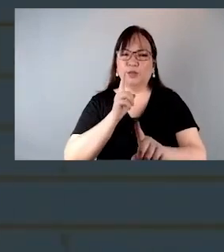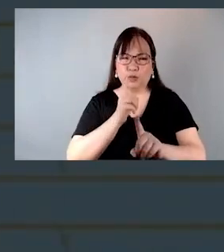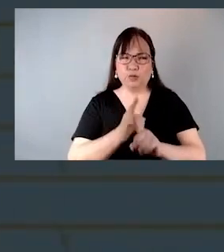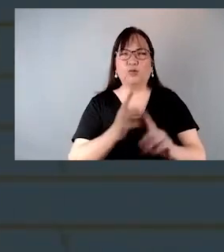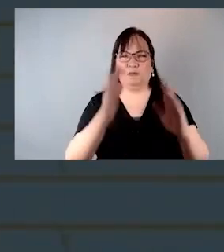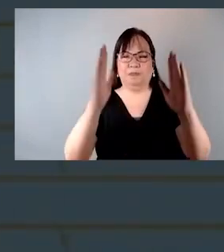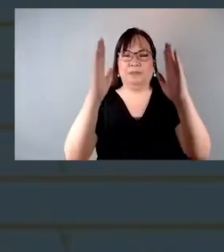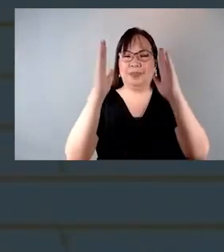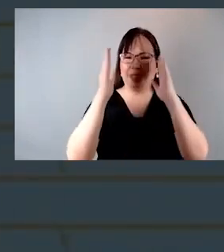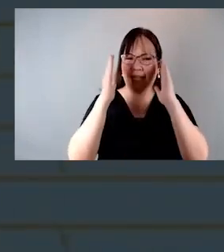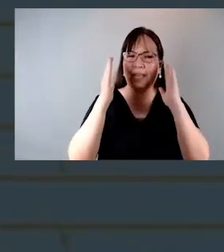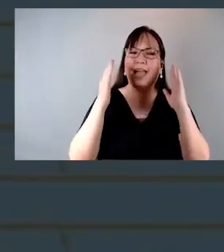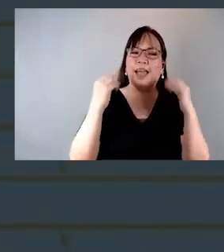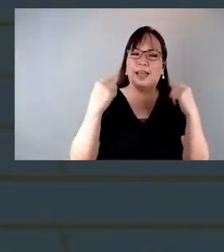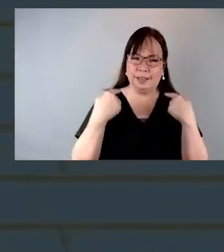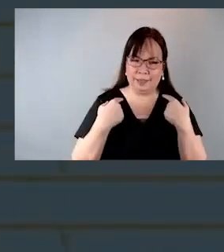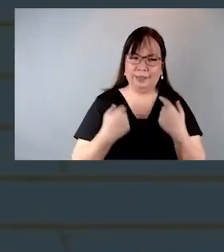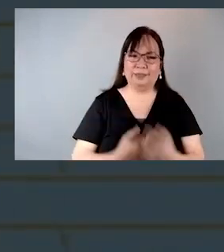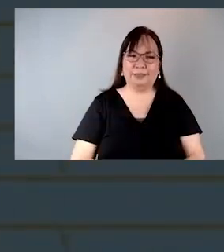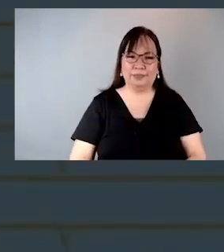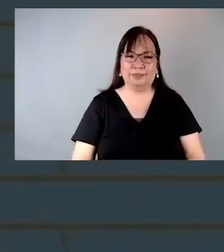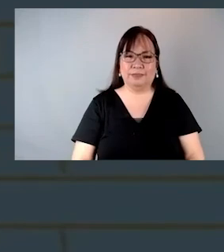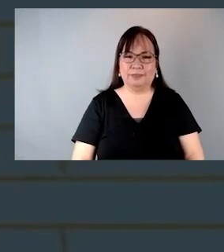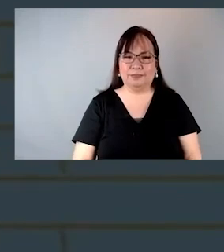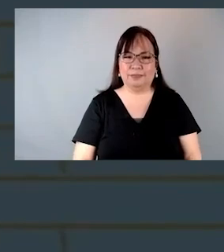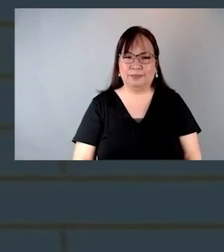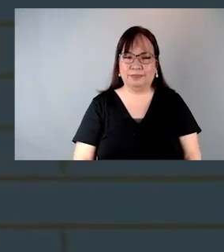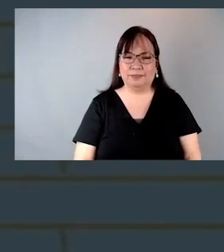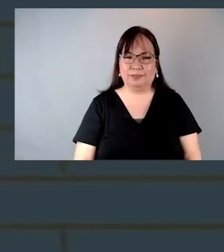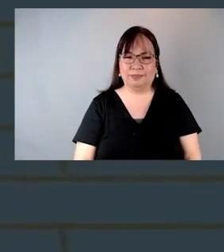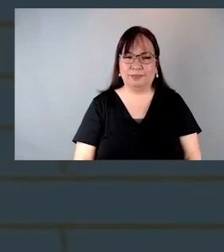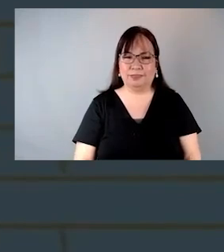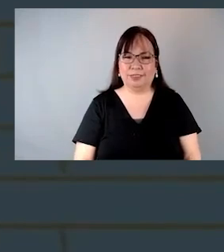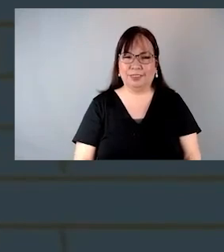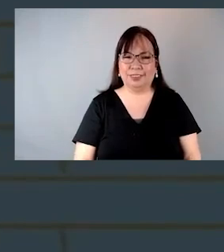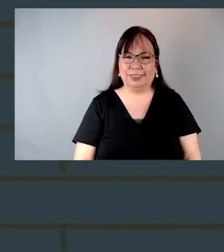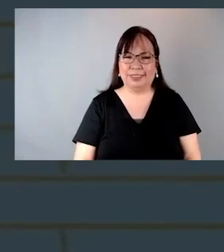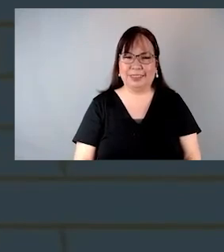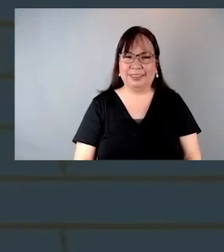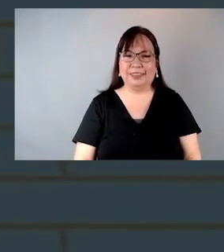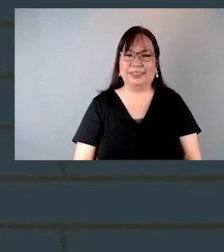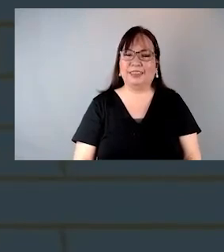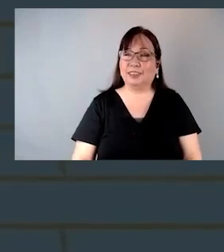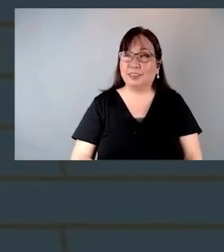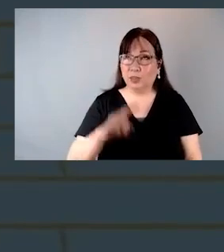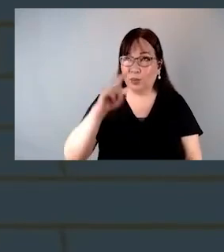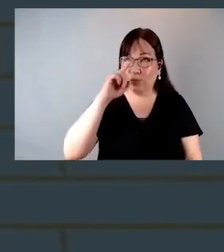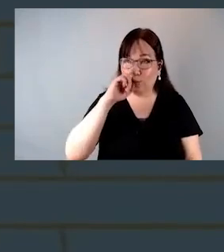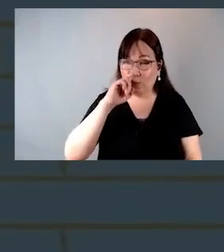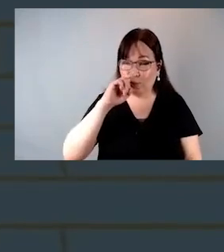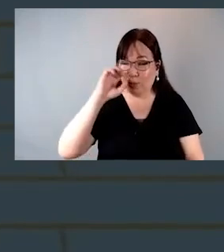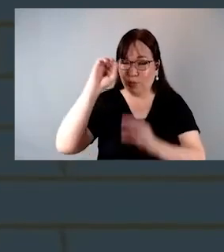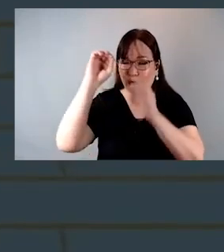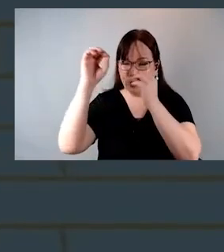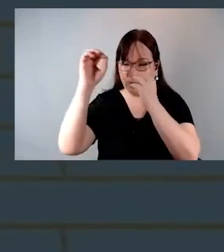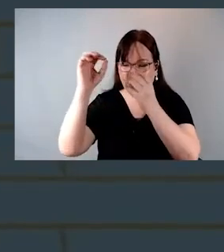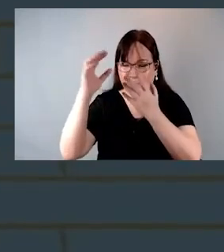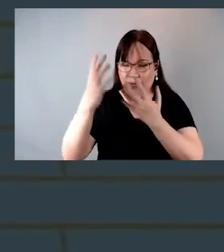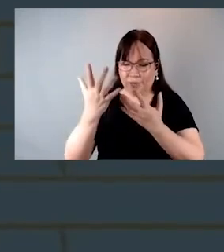ikay pakikinga na nakakatanda.